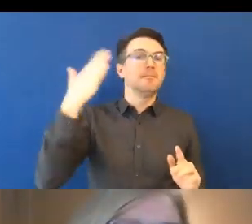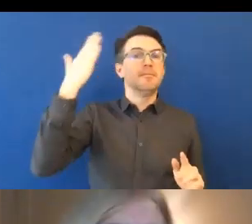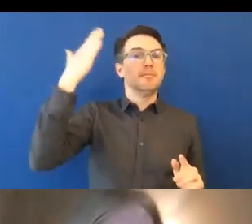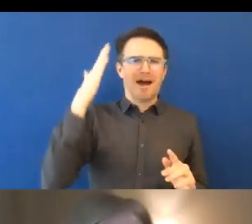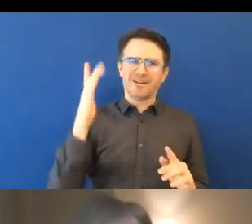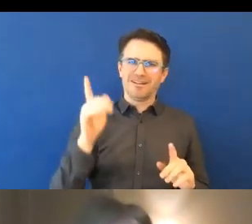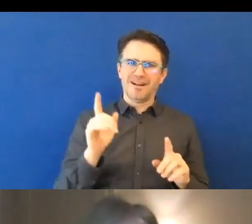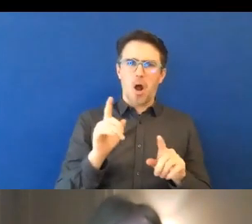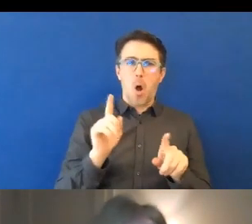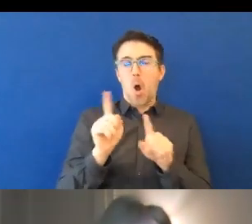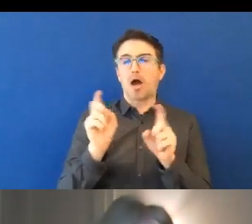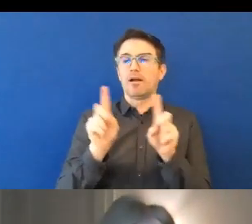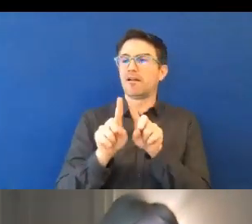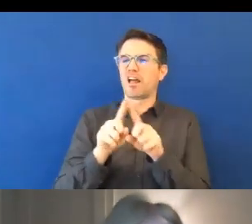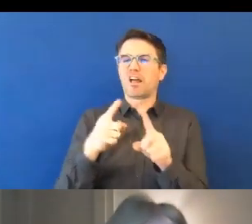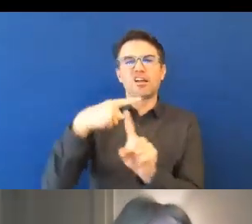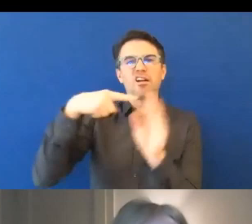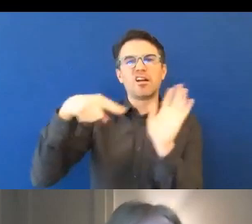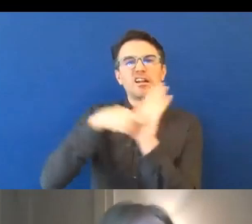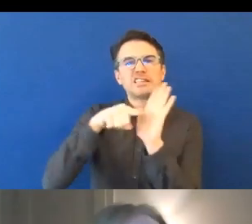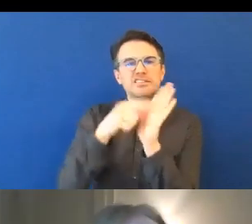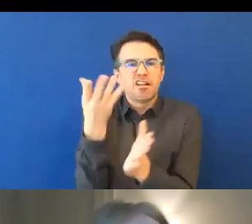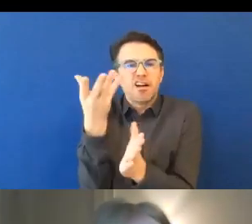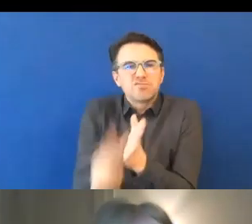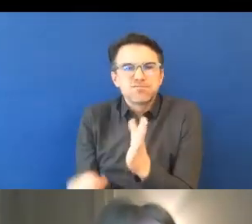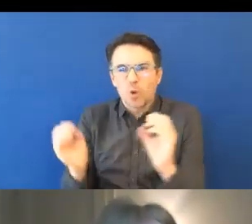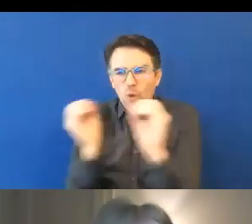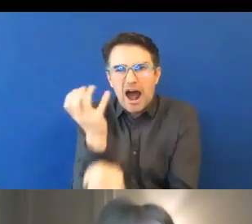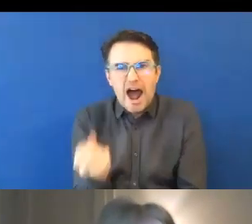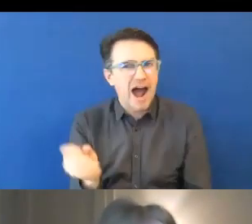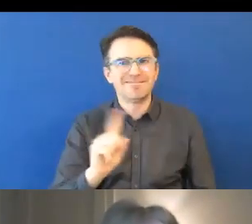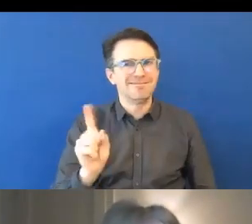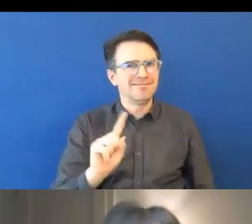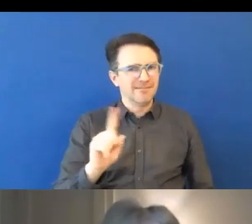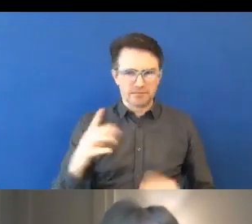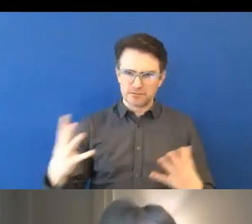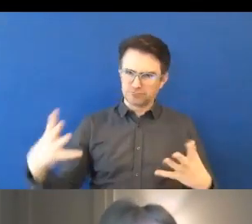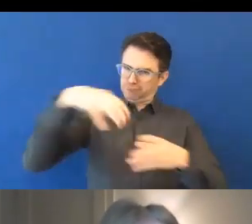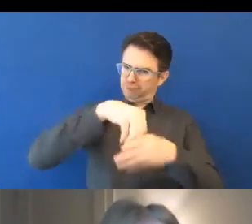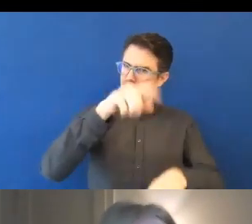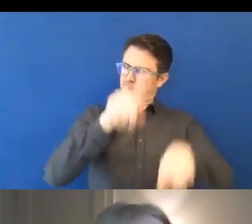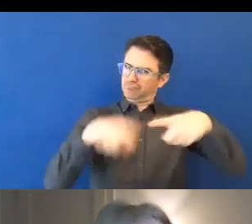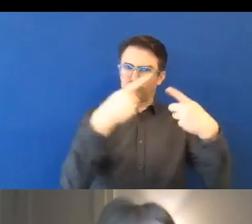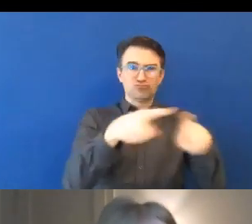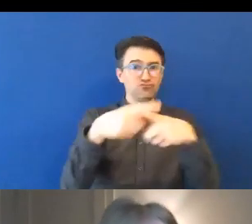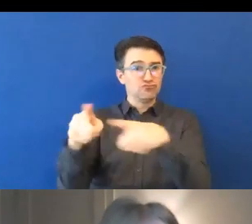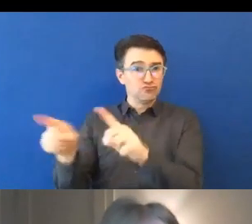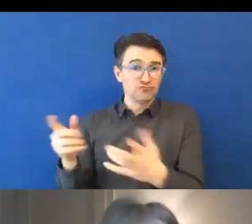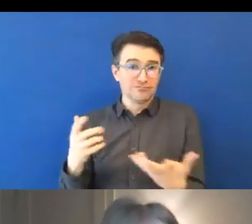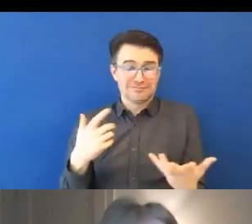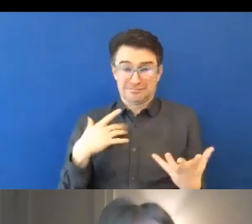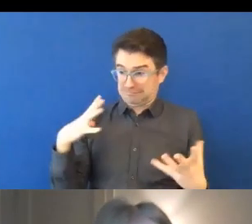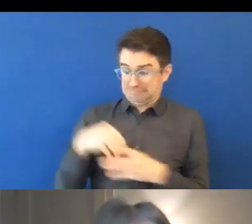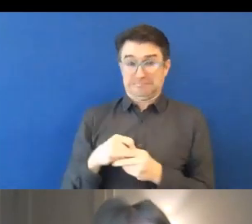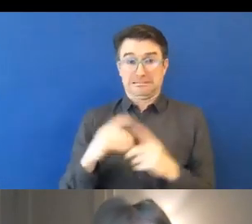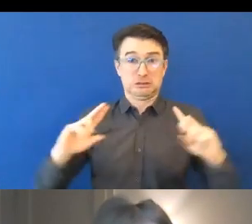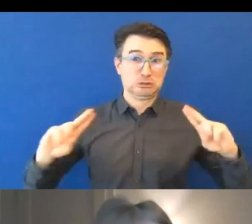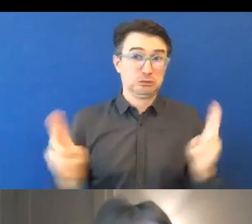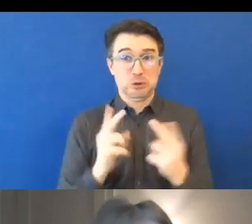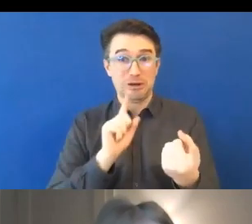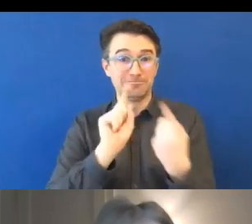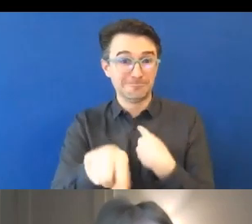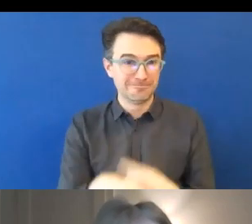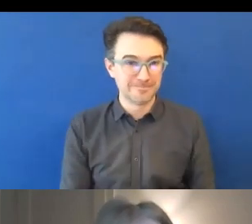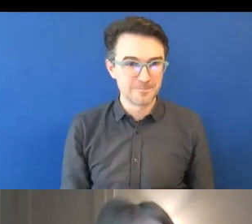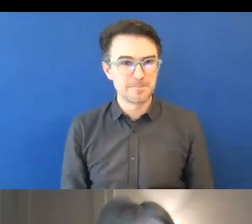Yes, it's an excellent overview. Just to follow up, how many, what percentage of the population are the